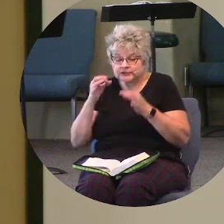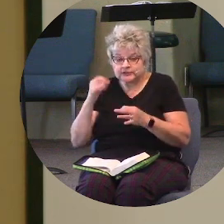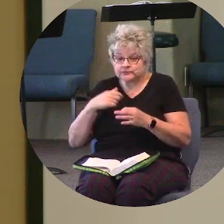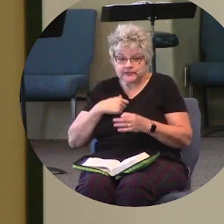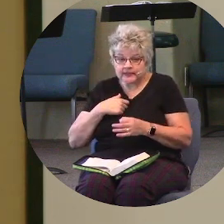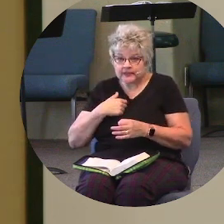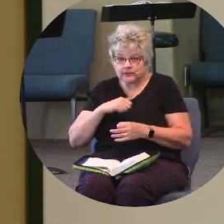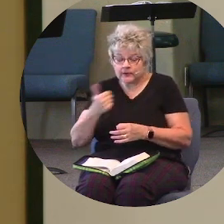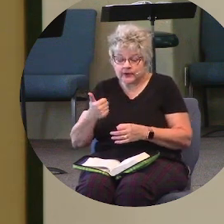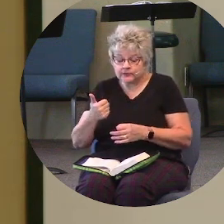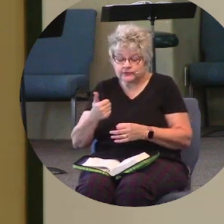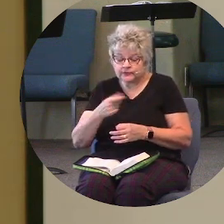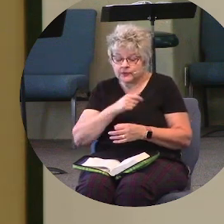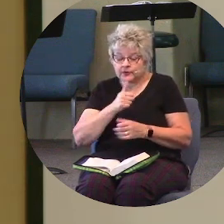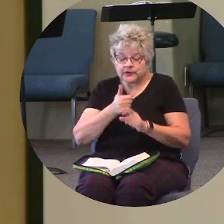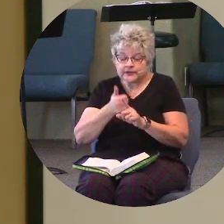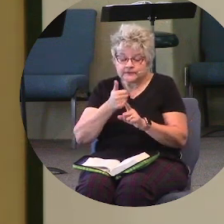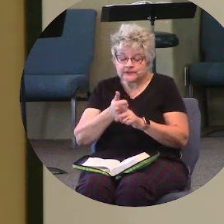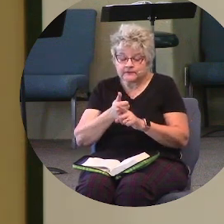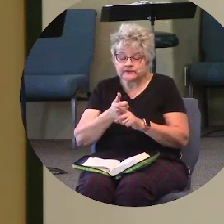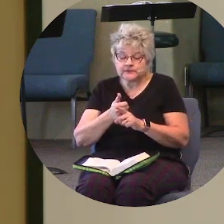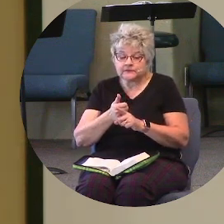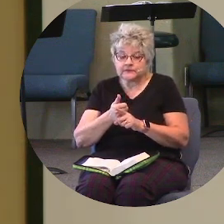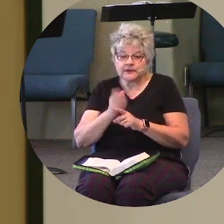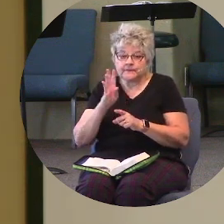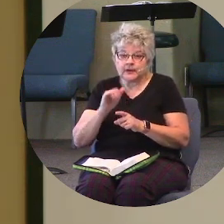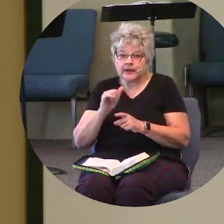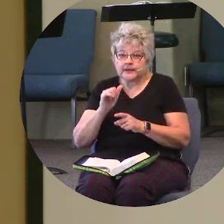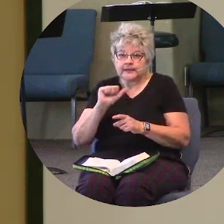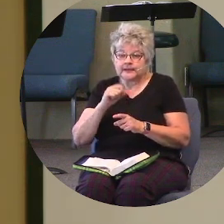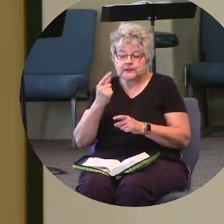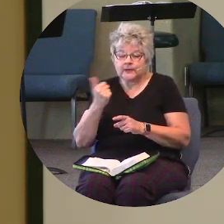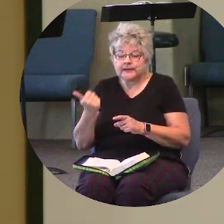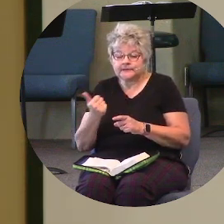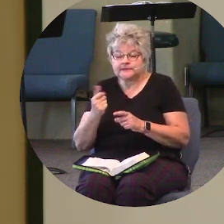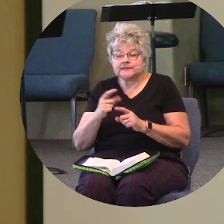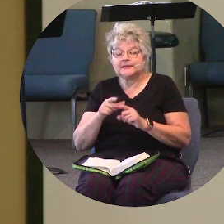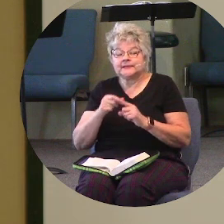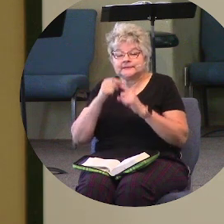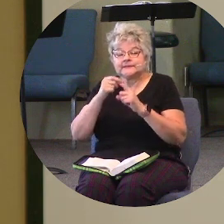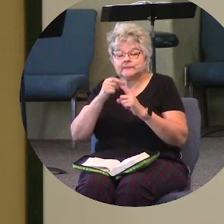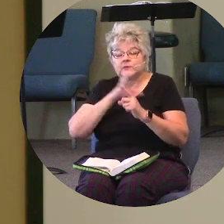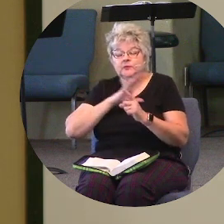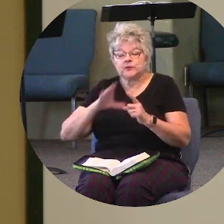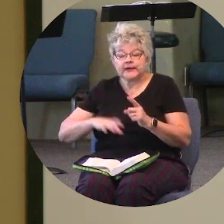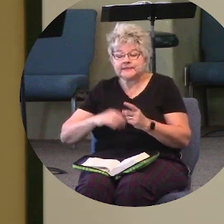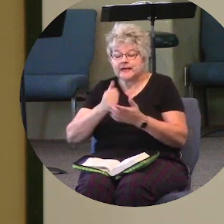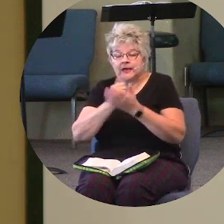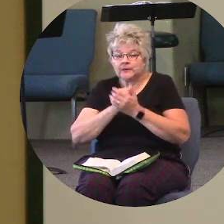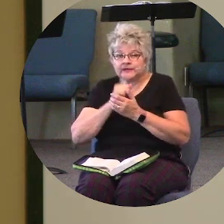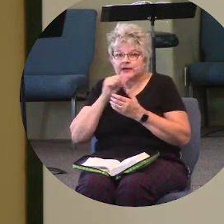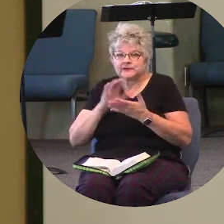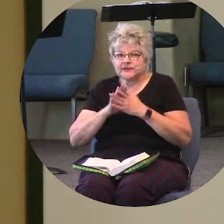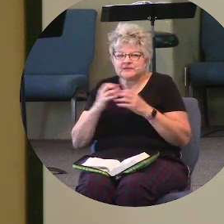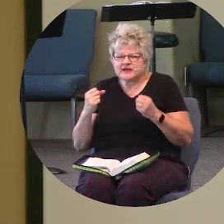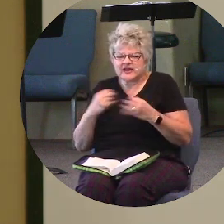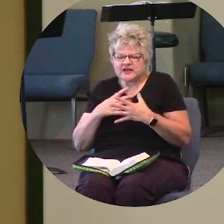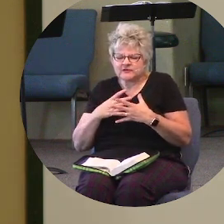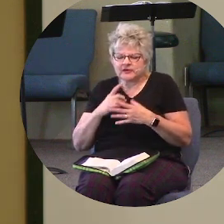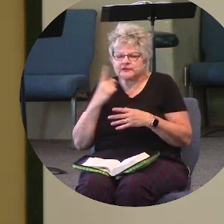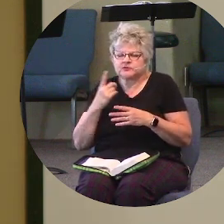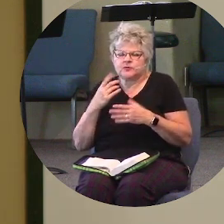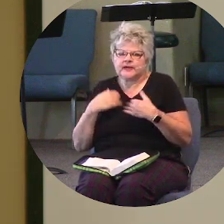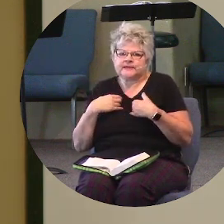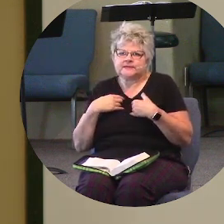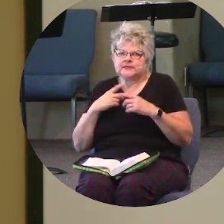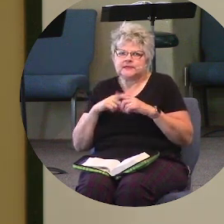or others by anyone other than Christ. God, help me not to be angry because someone has a different view